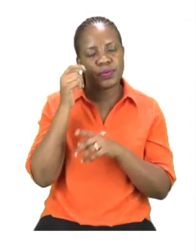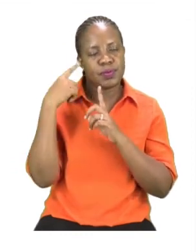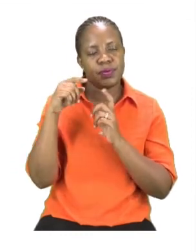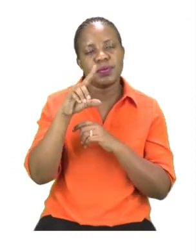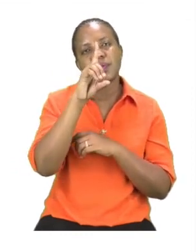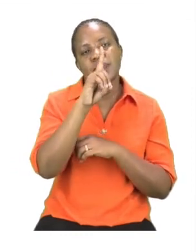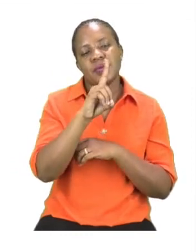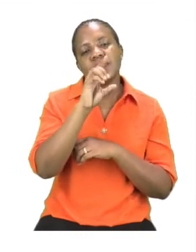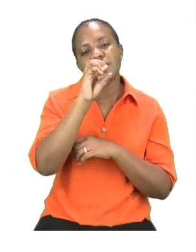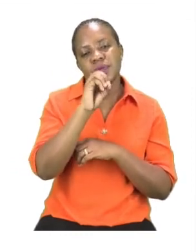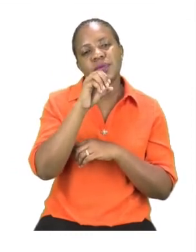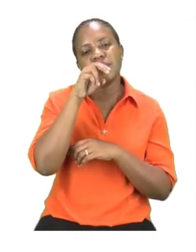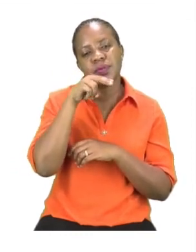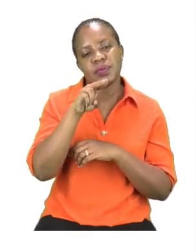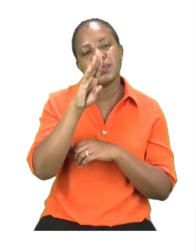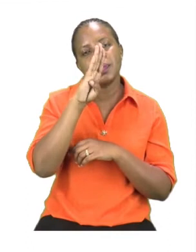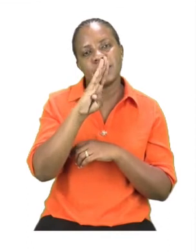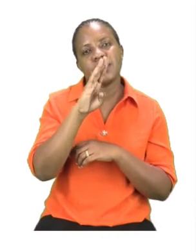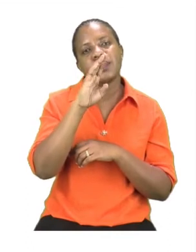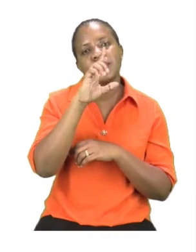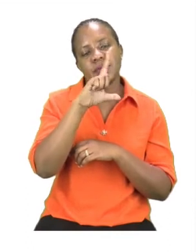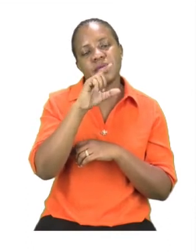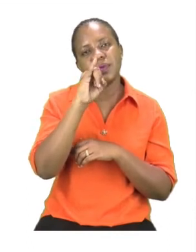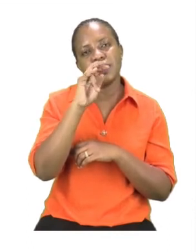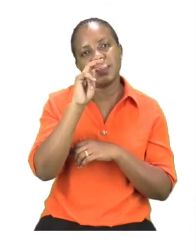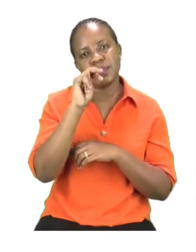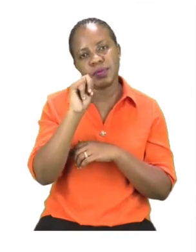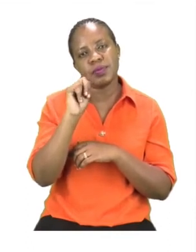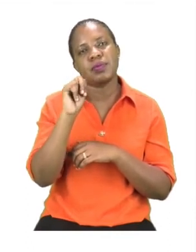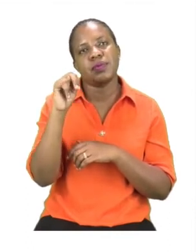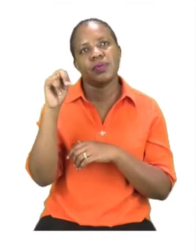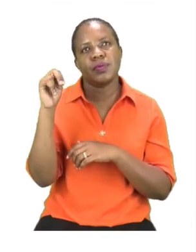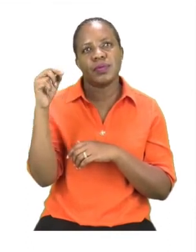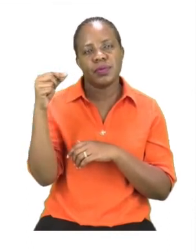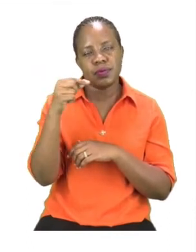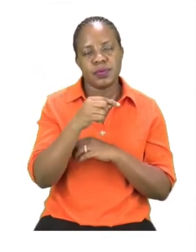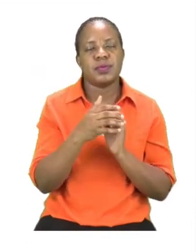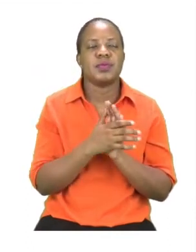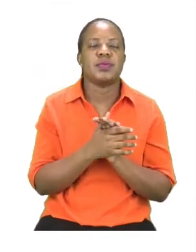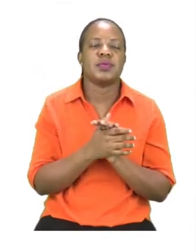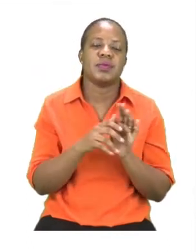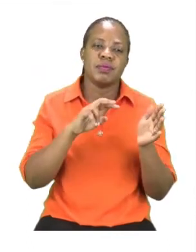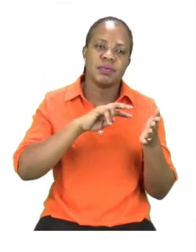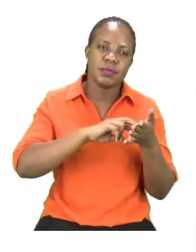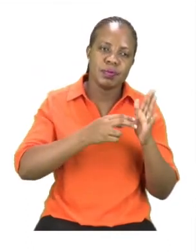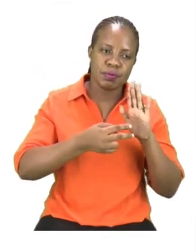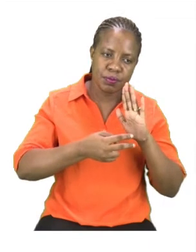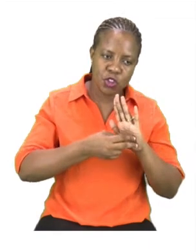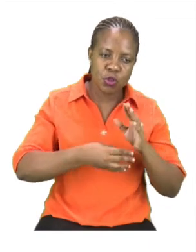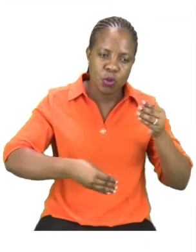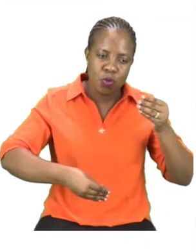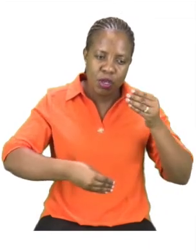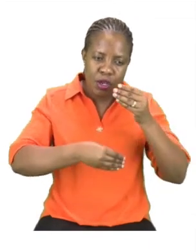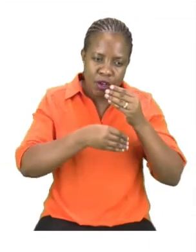doing is adding on. We are adding on more of the same number to